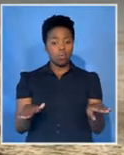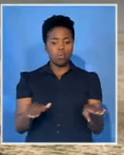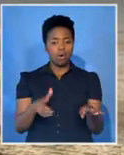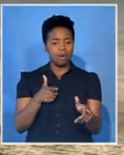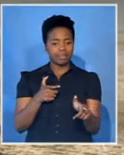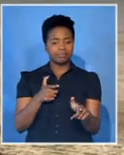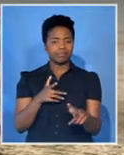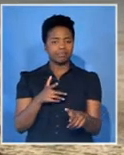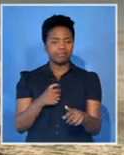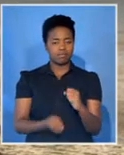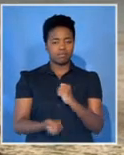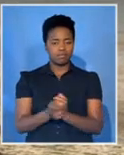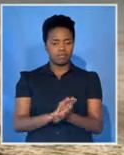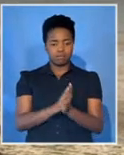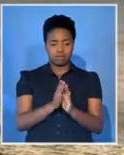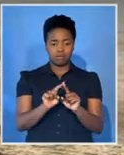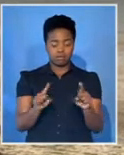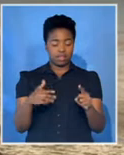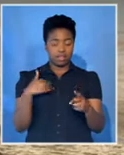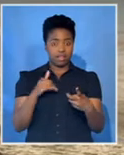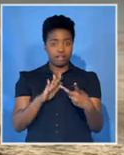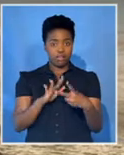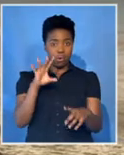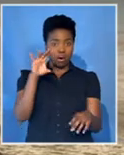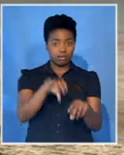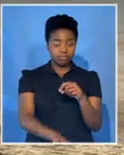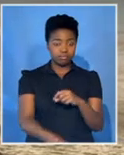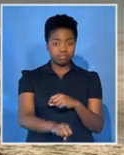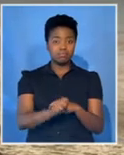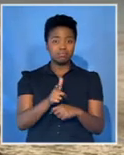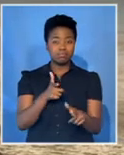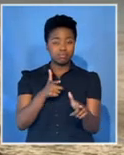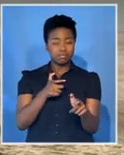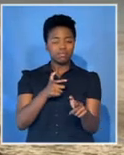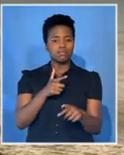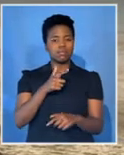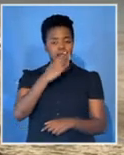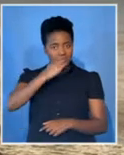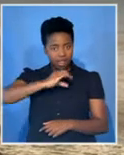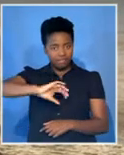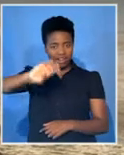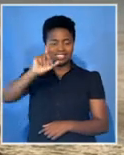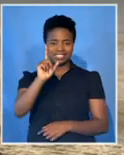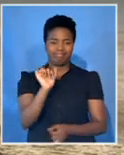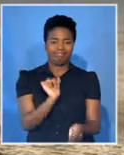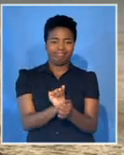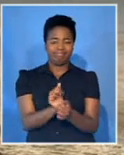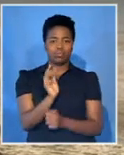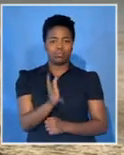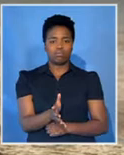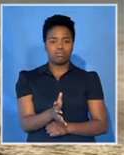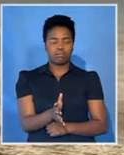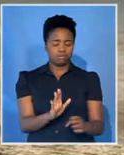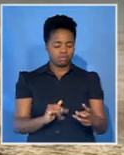poaching, immediate action against anyone implicated in the illegal killing of elephants, maximum sentences for wildlife